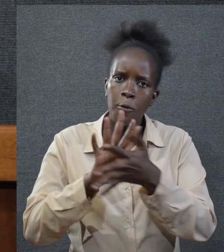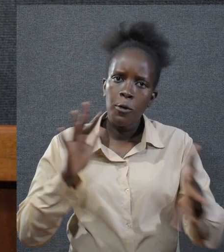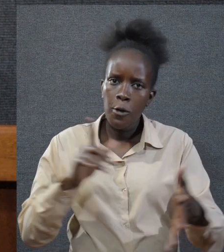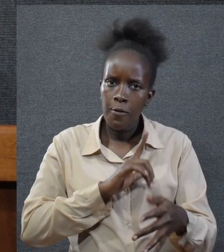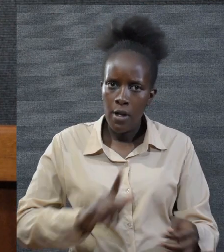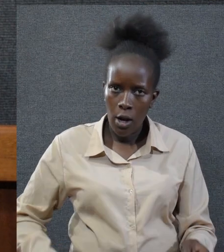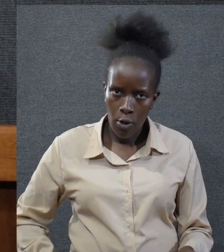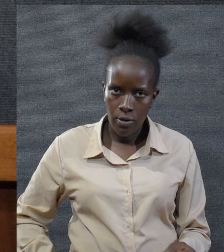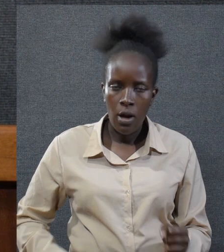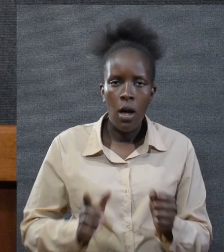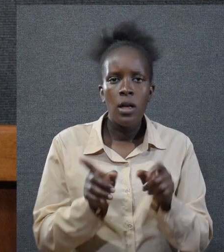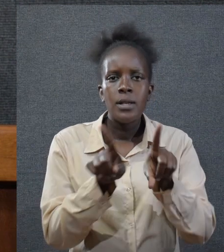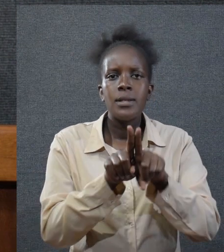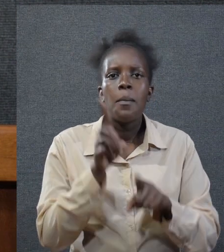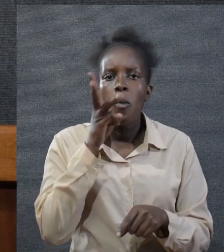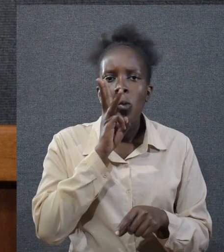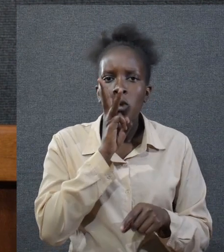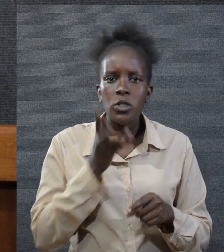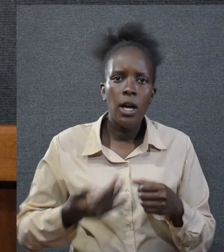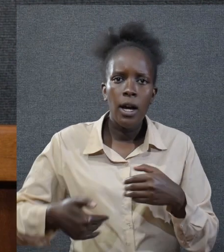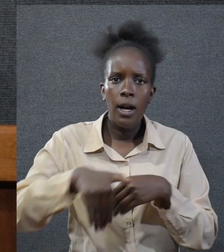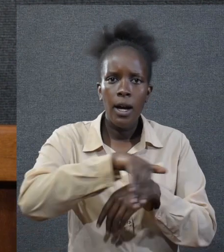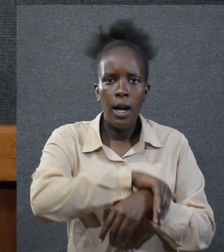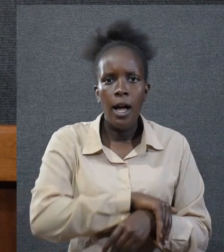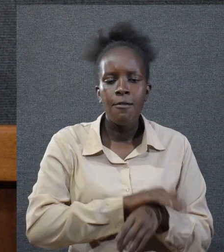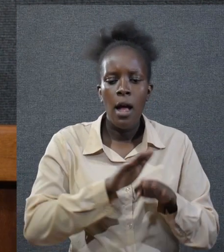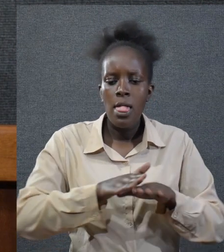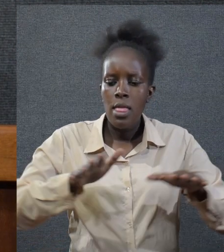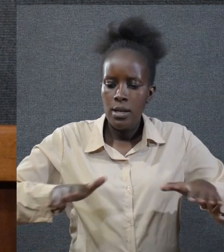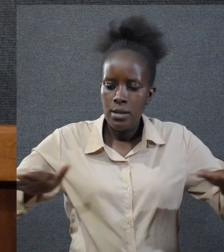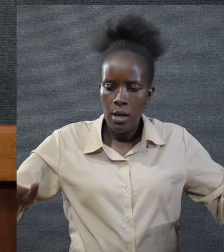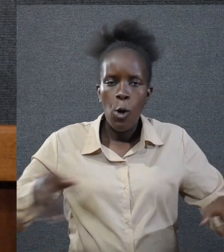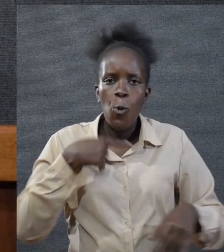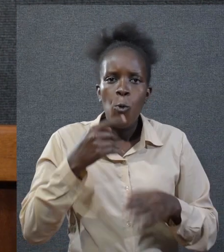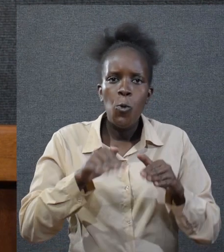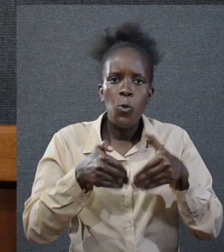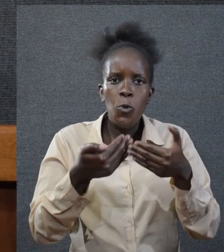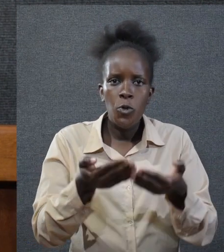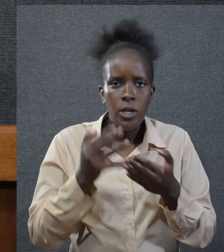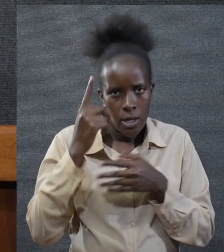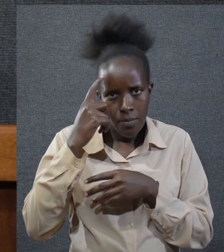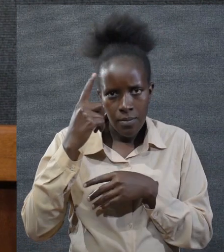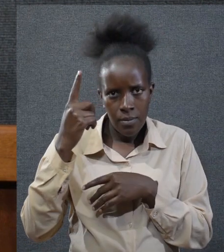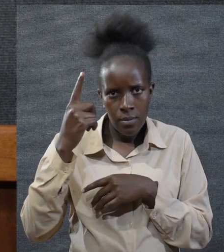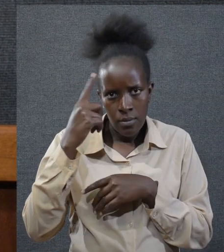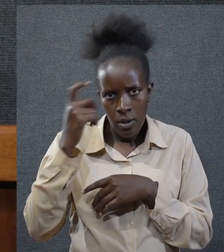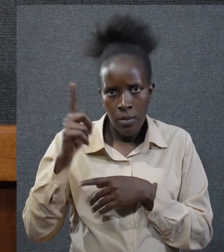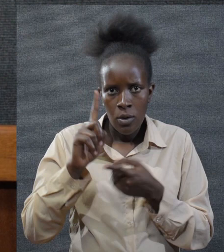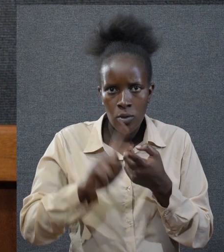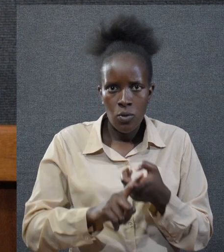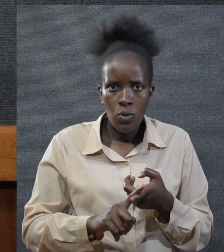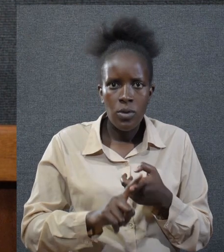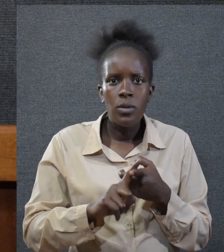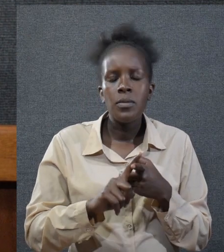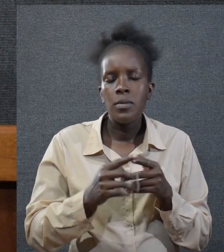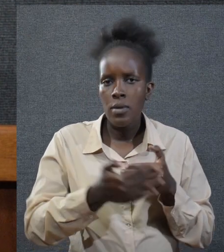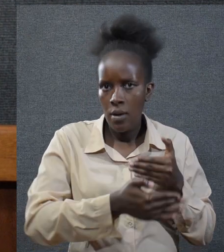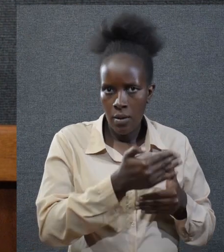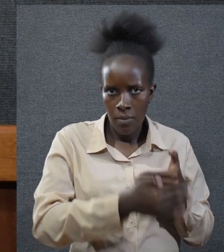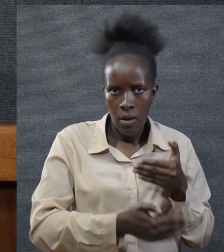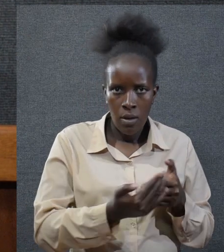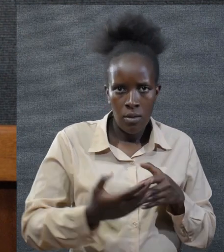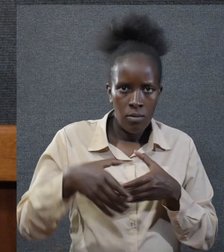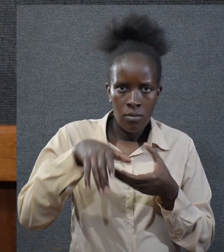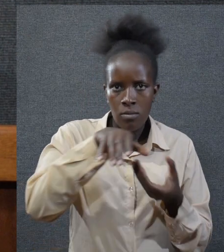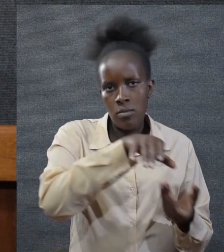knowledge of the glory of the Lord as the waters cover the sea. Woe to him who gives grace to his neighbors, pouring